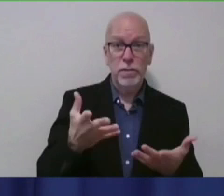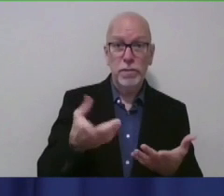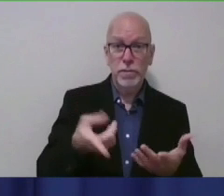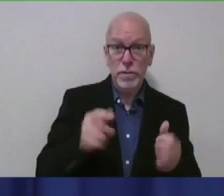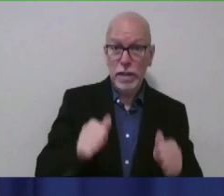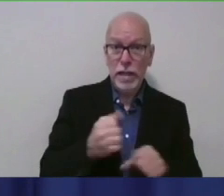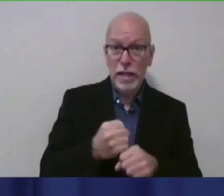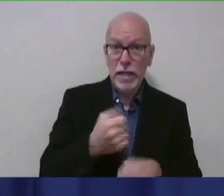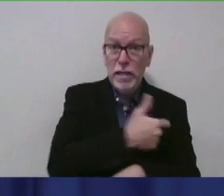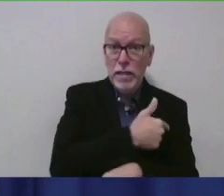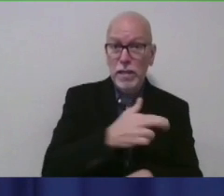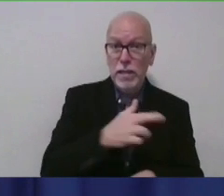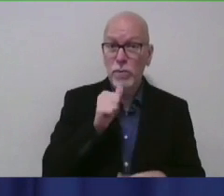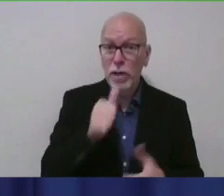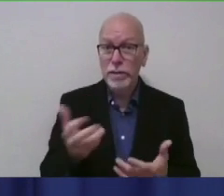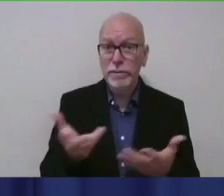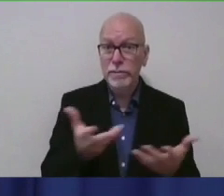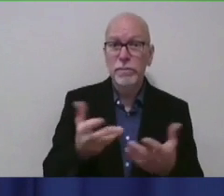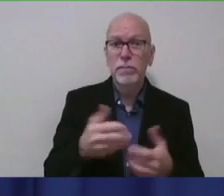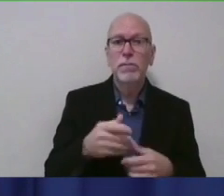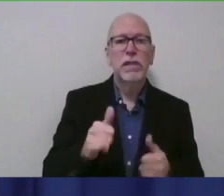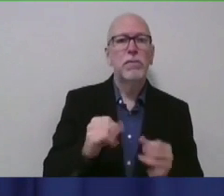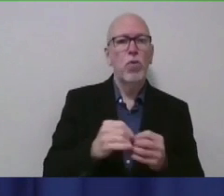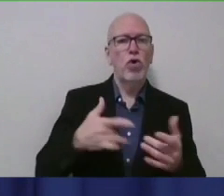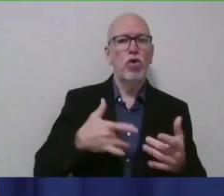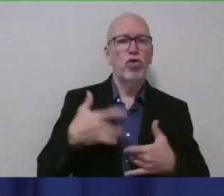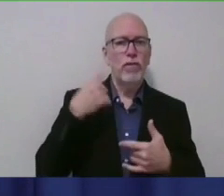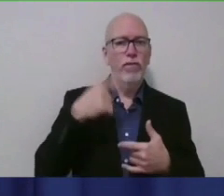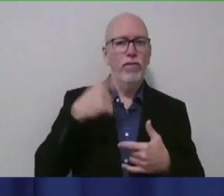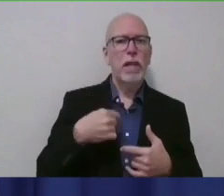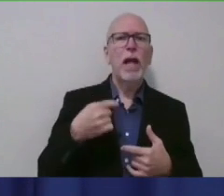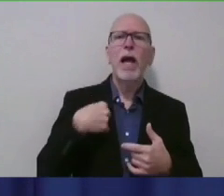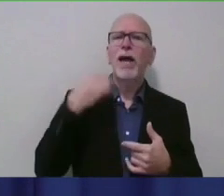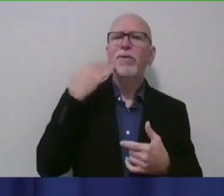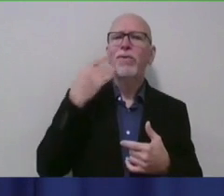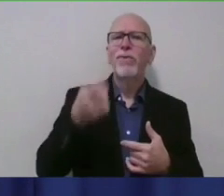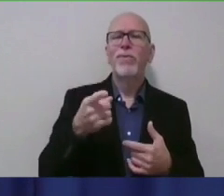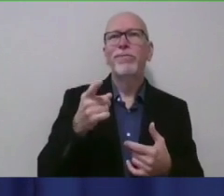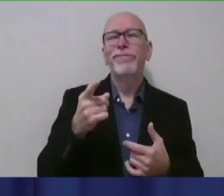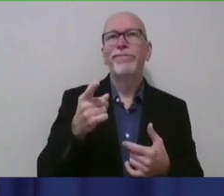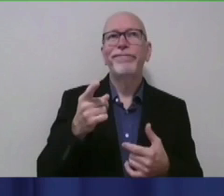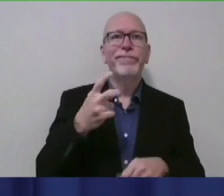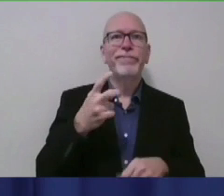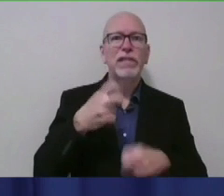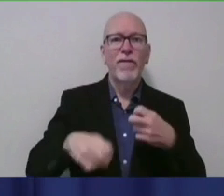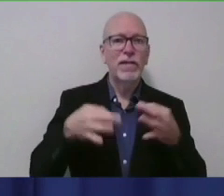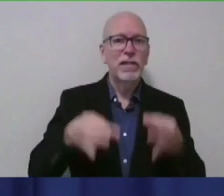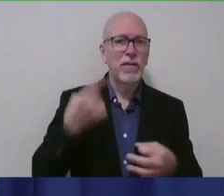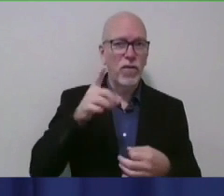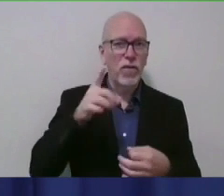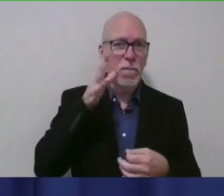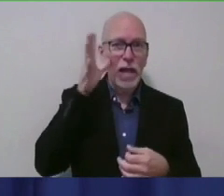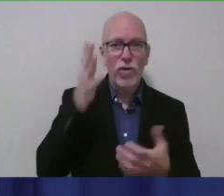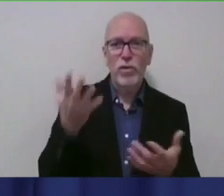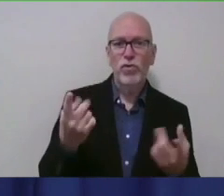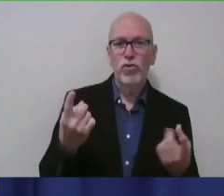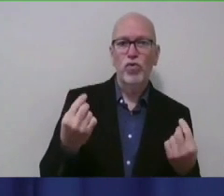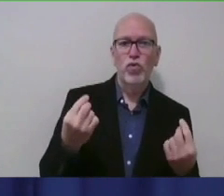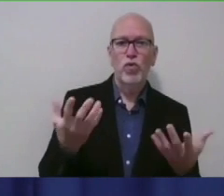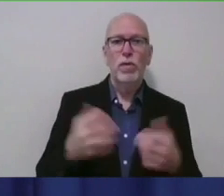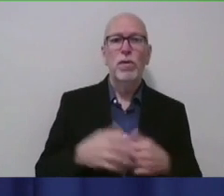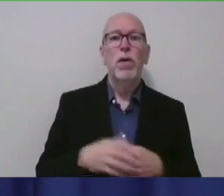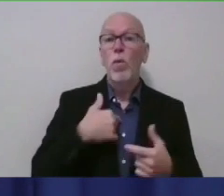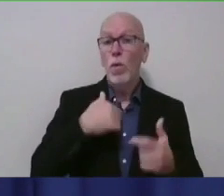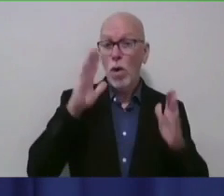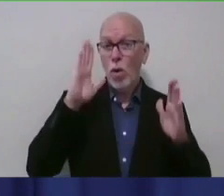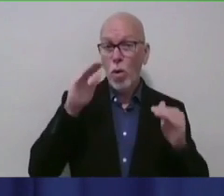immunized. That is more concerning for me, and I know that that's a difficult decision for parents about what to do. We're hoping that